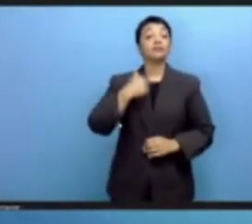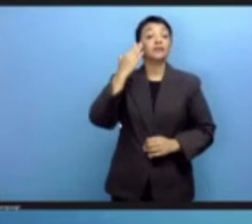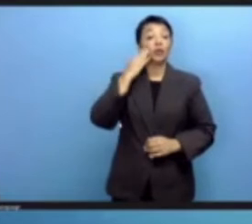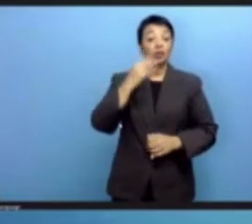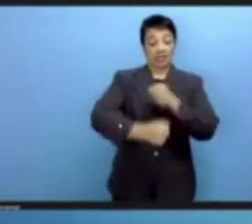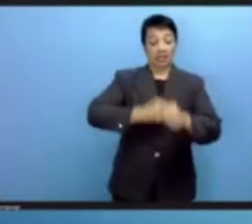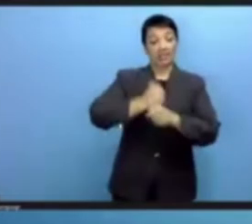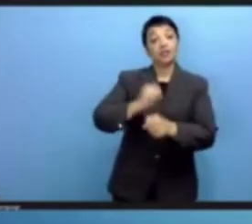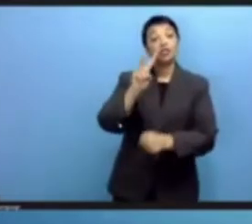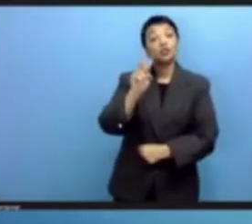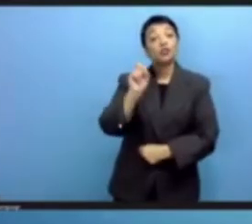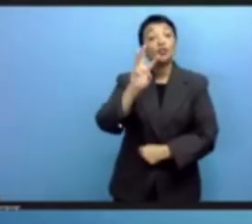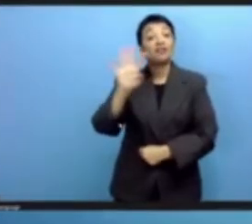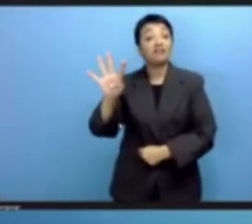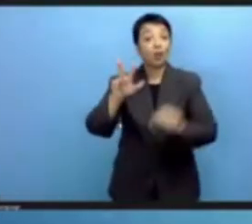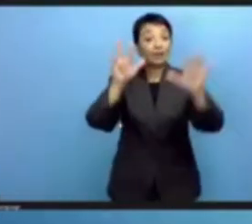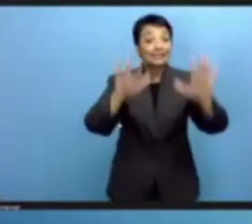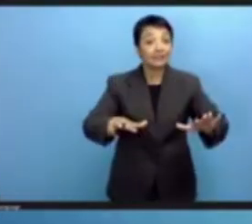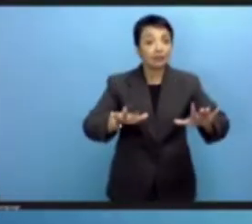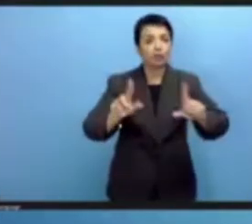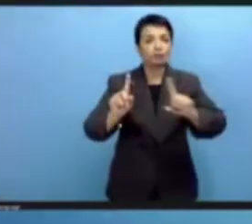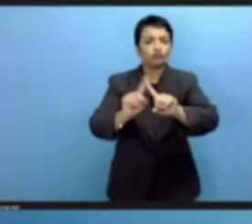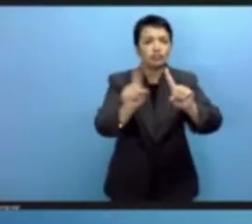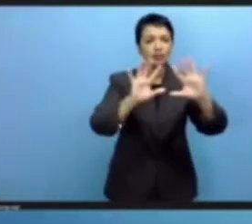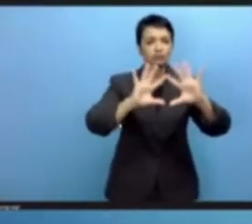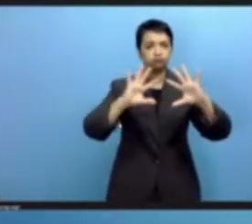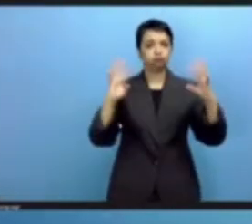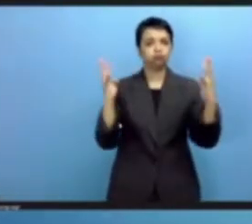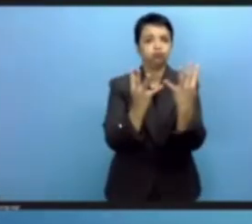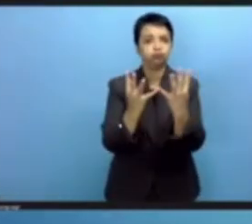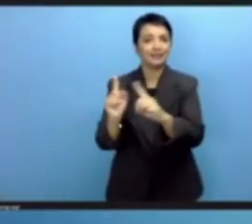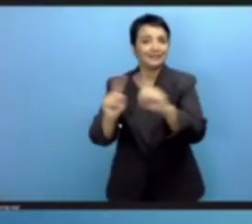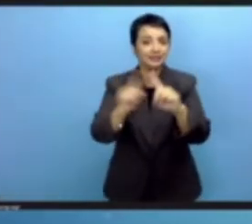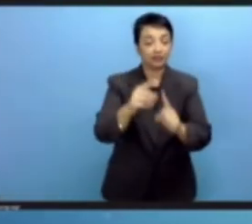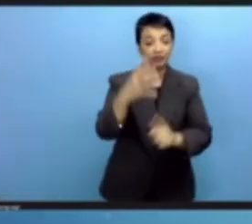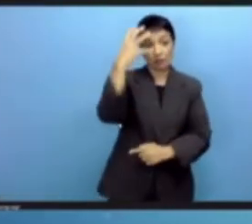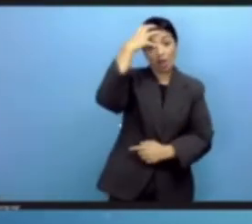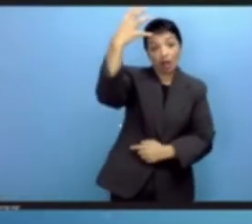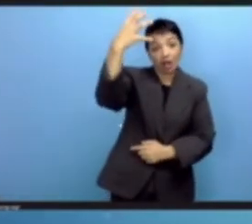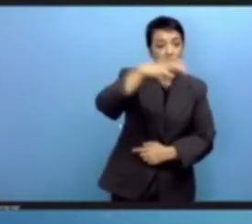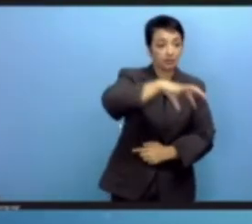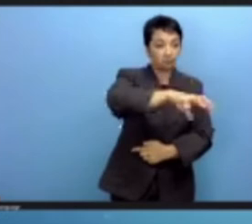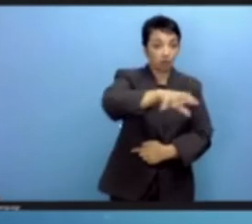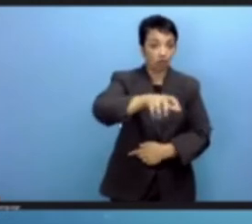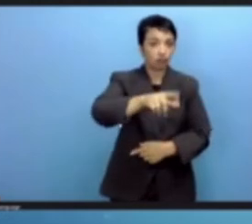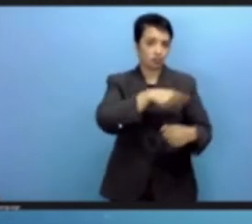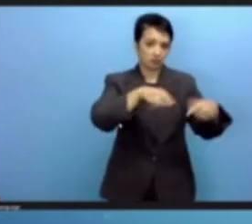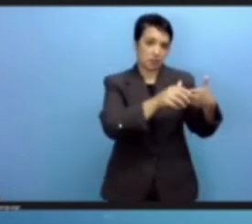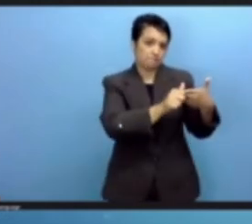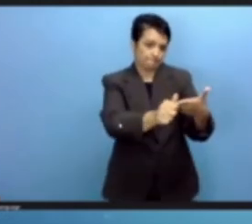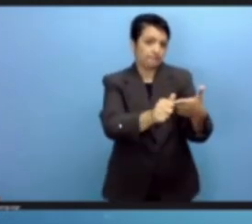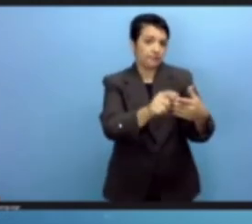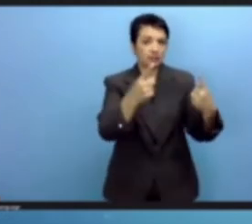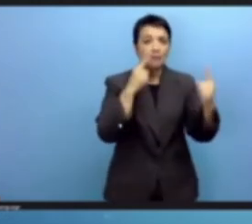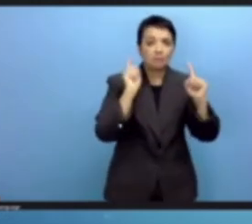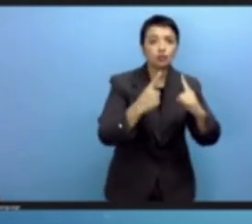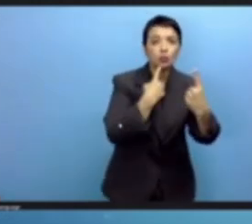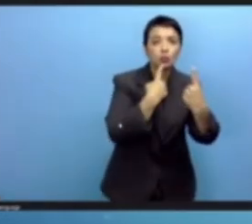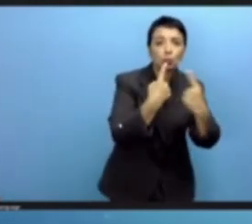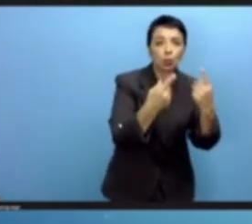will be a multi-stakeholder process. Member states of course have the lead, they will have to negotiate this document